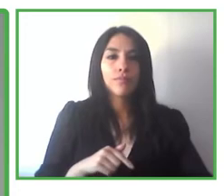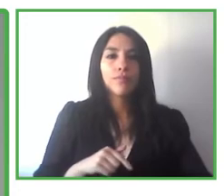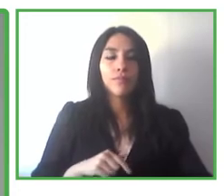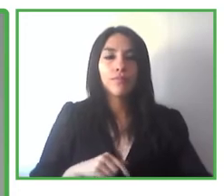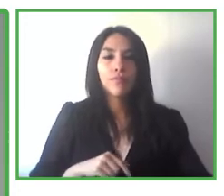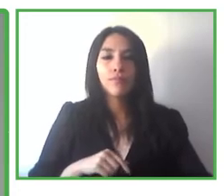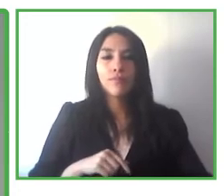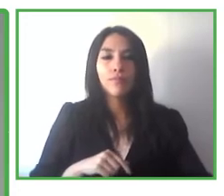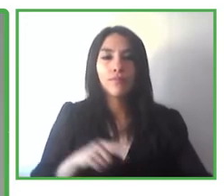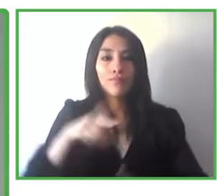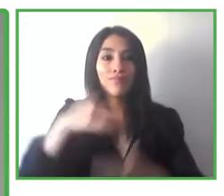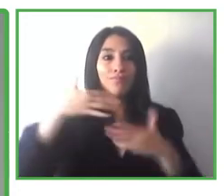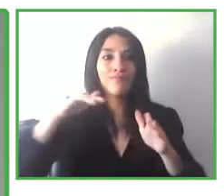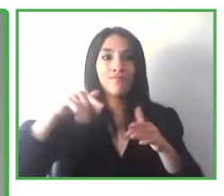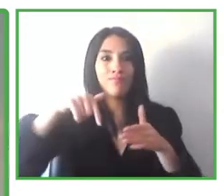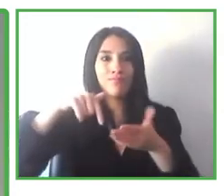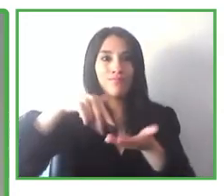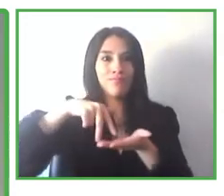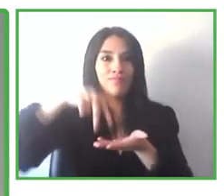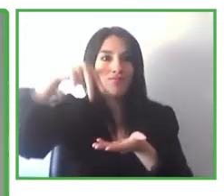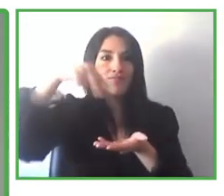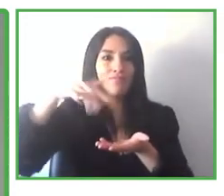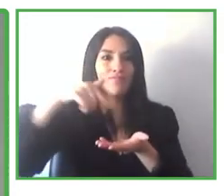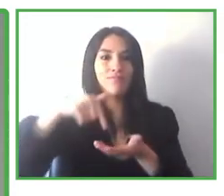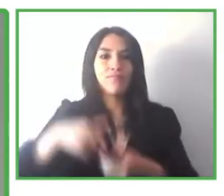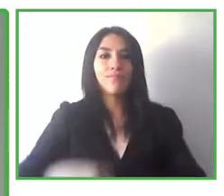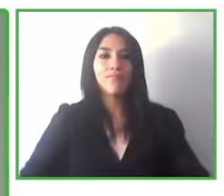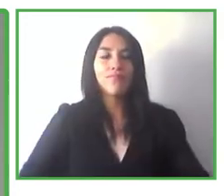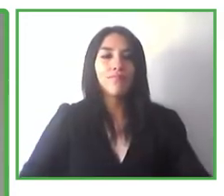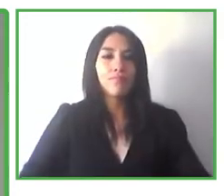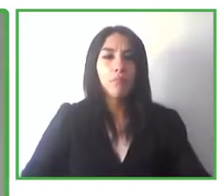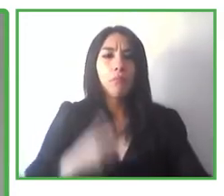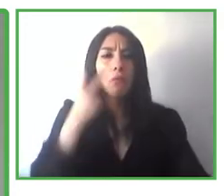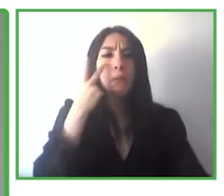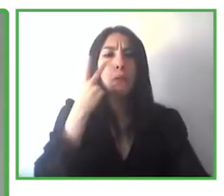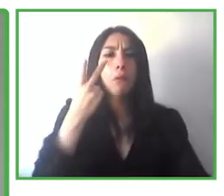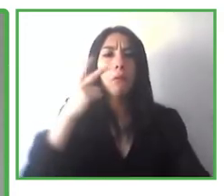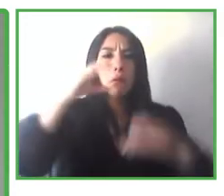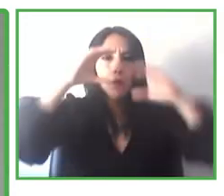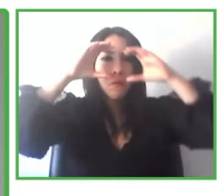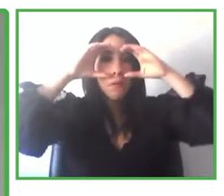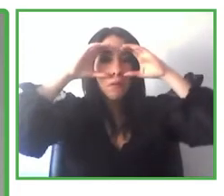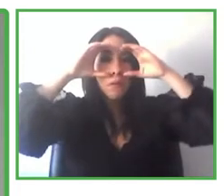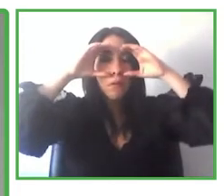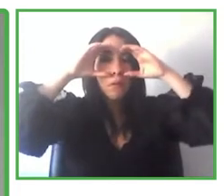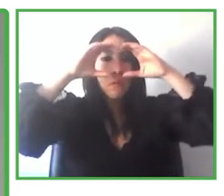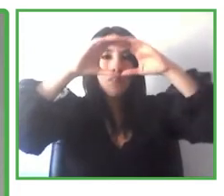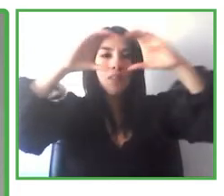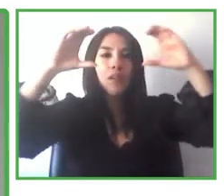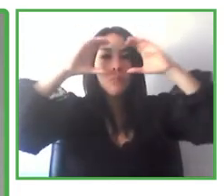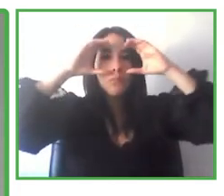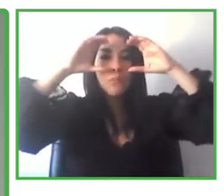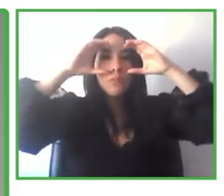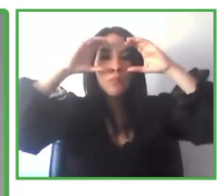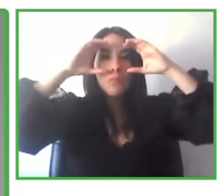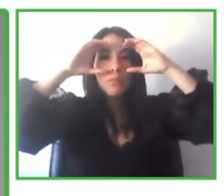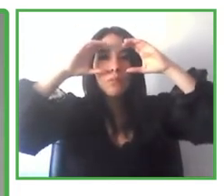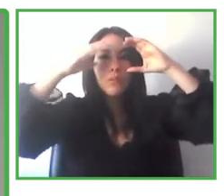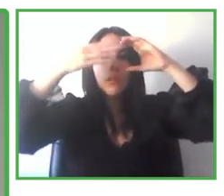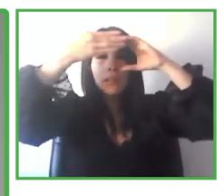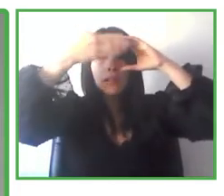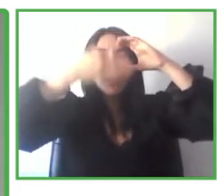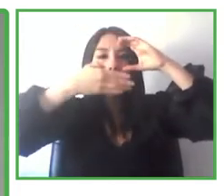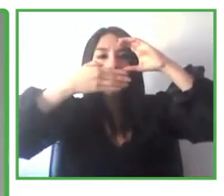virtual reality. have all seen at some point the virtual reality goggles that put